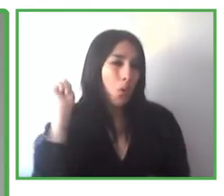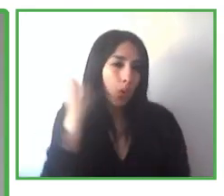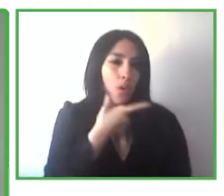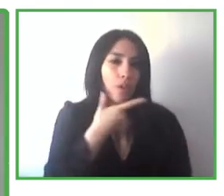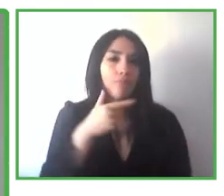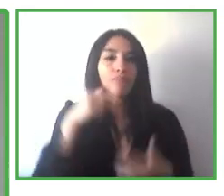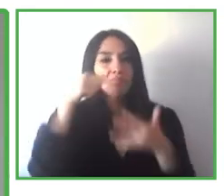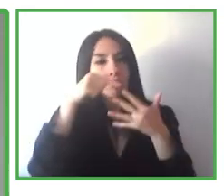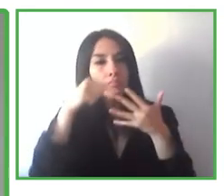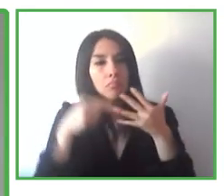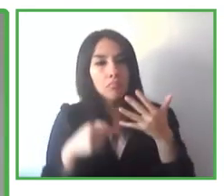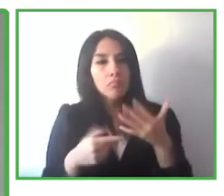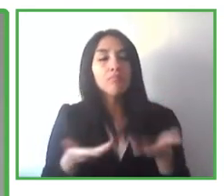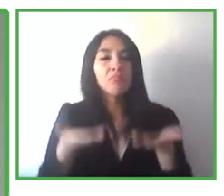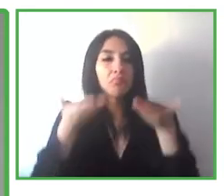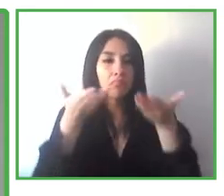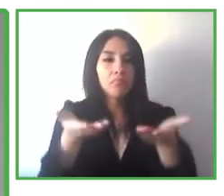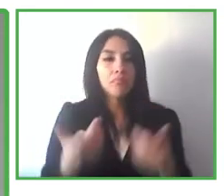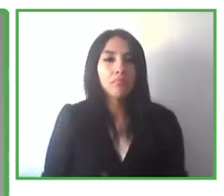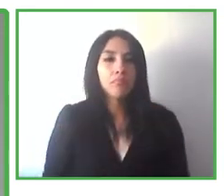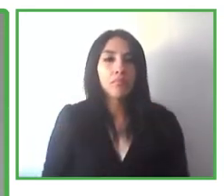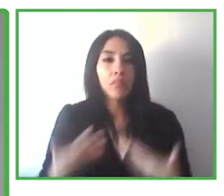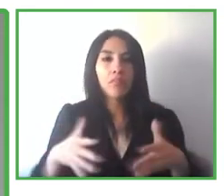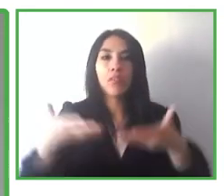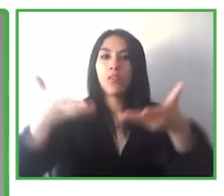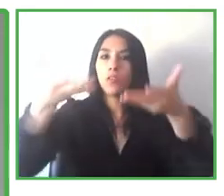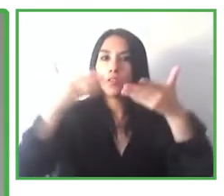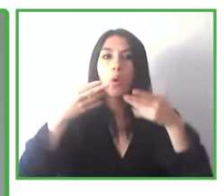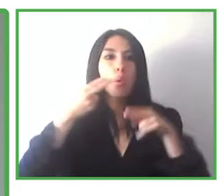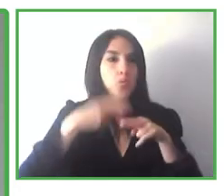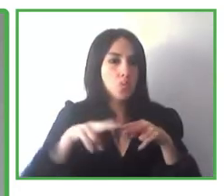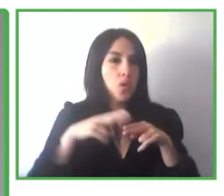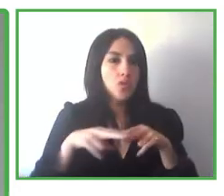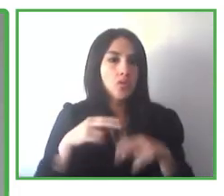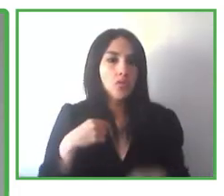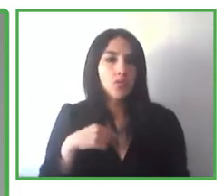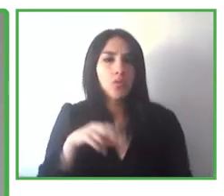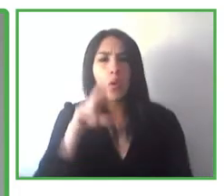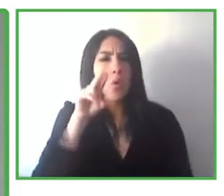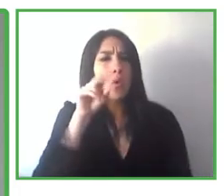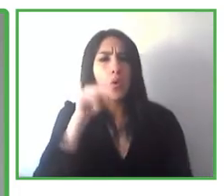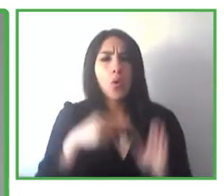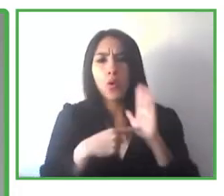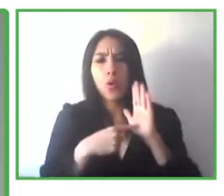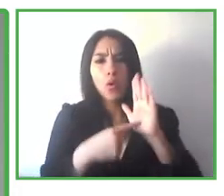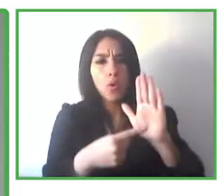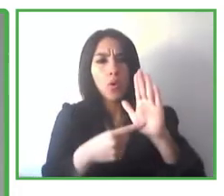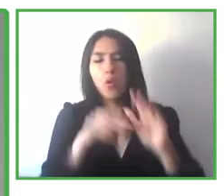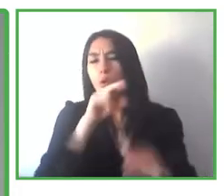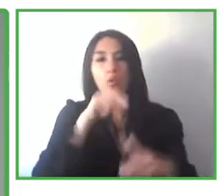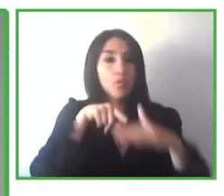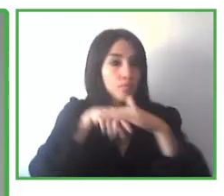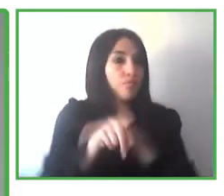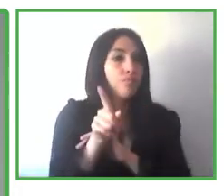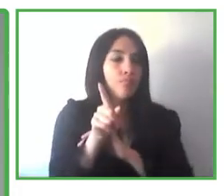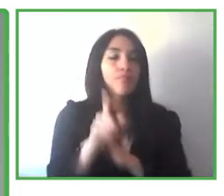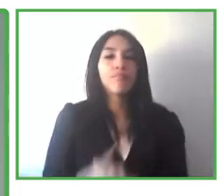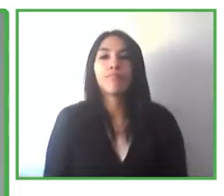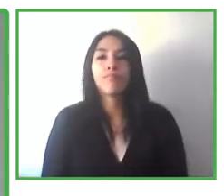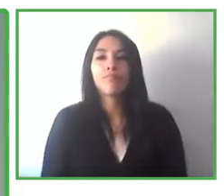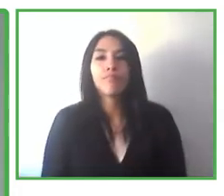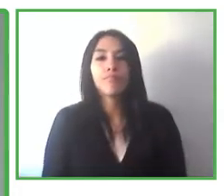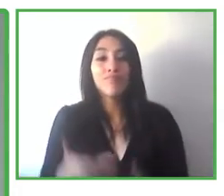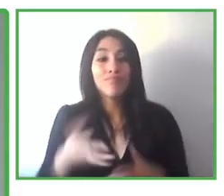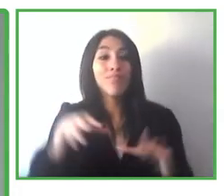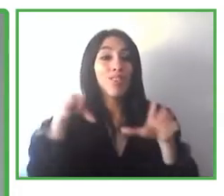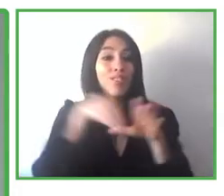the day, if they're not, they end up being or they end up excluding certain groups of people. And that is